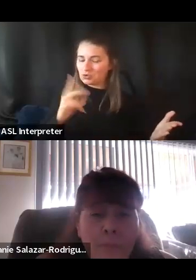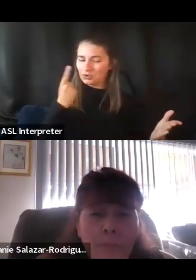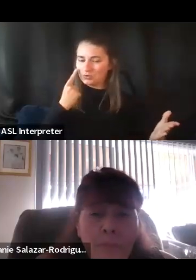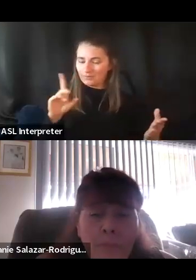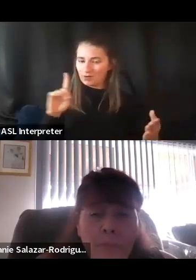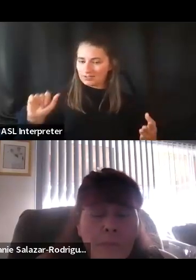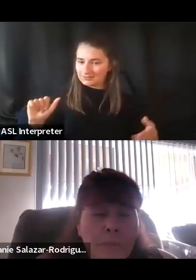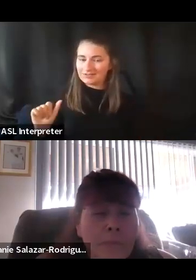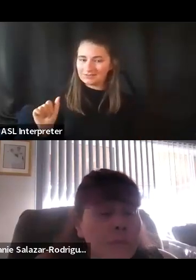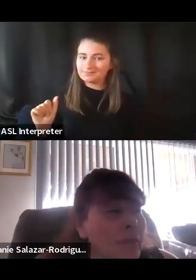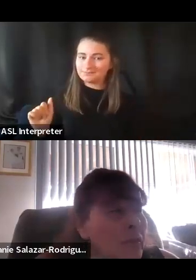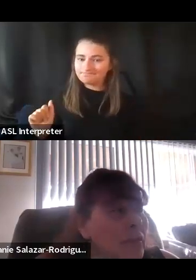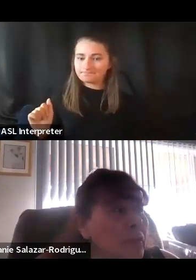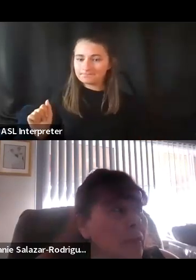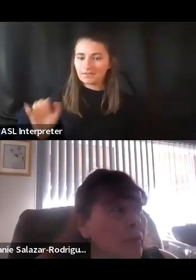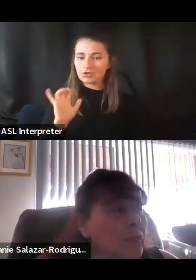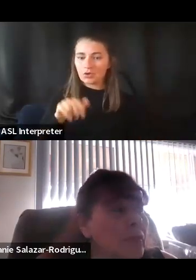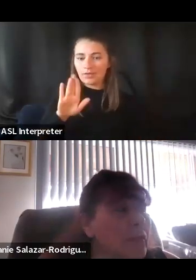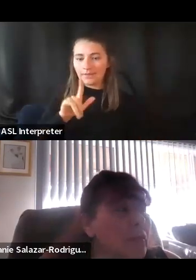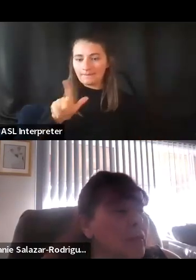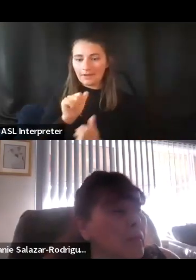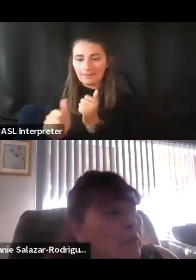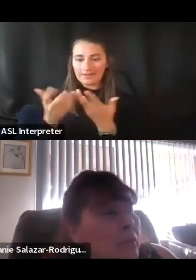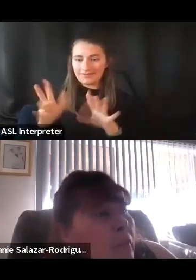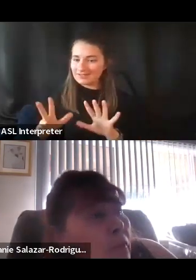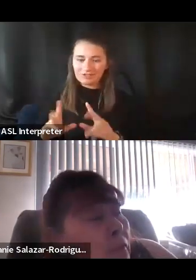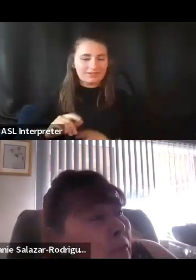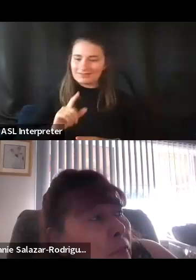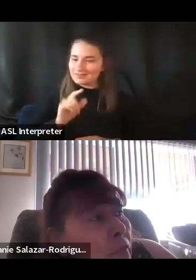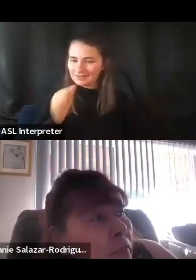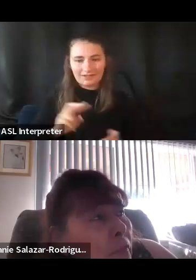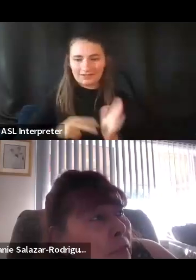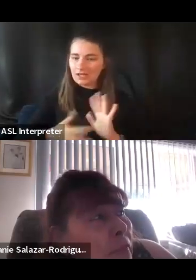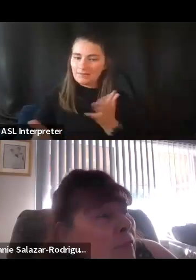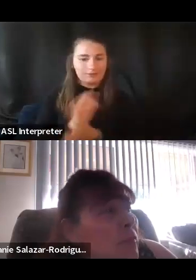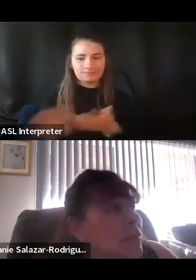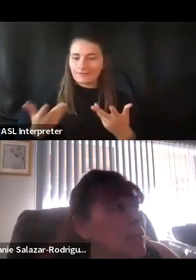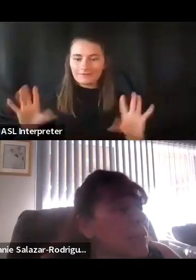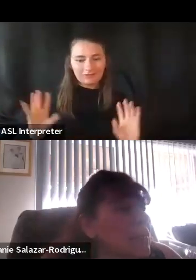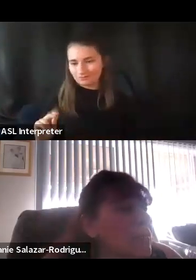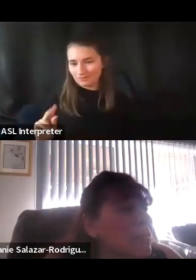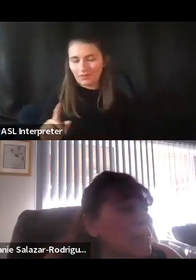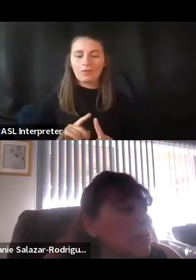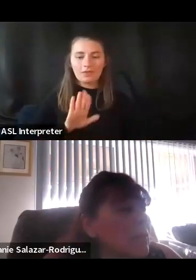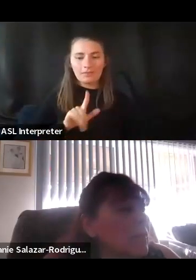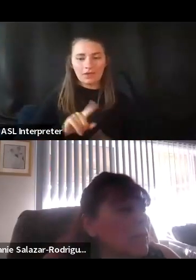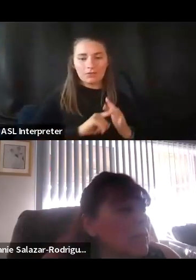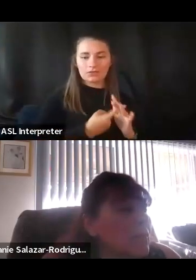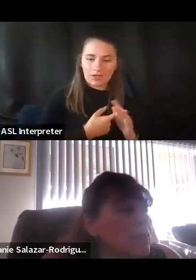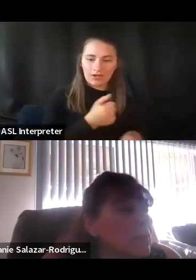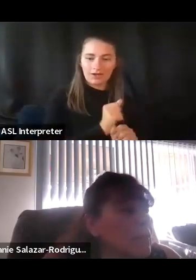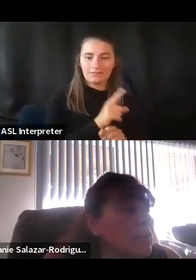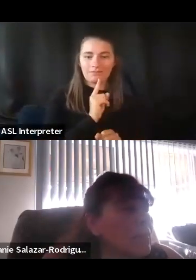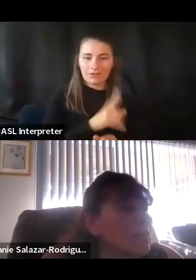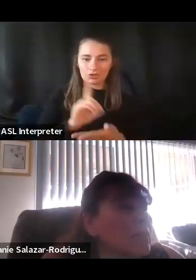disability. And so even though that bill is passed, it's not over, it's not done. But you know, that was a start for making sure we're